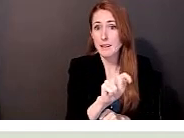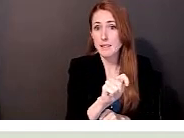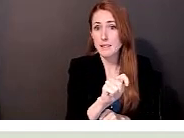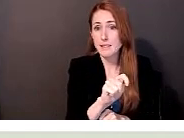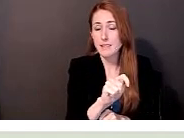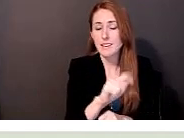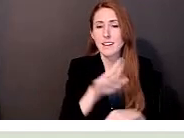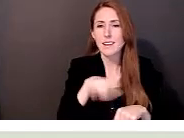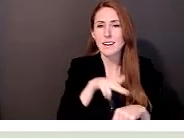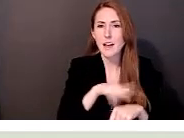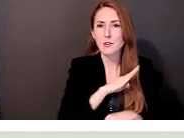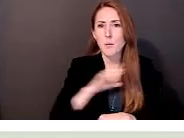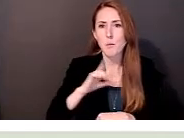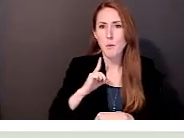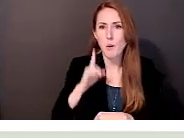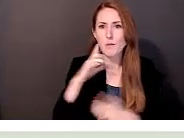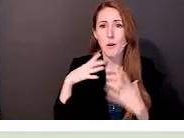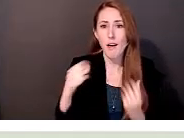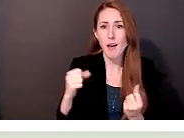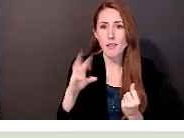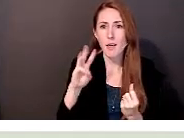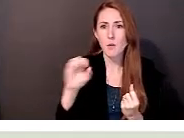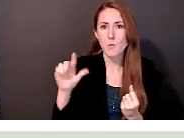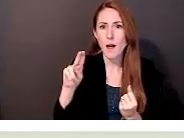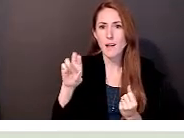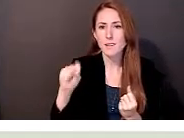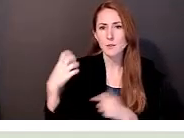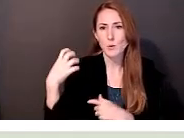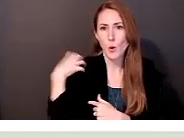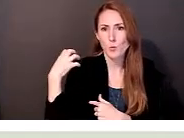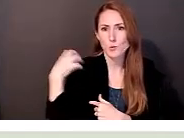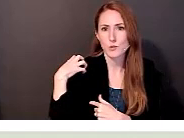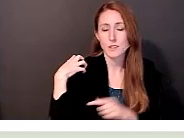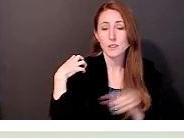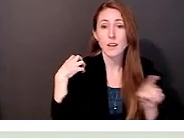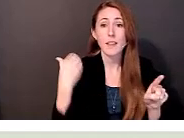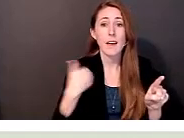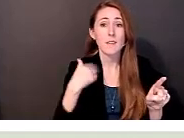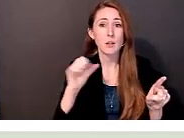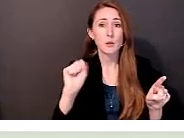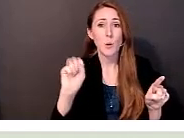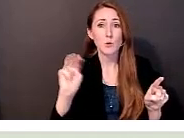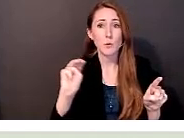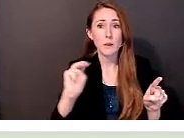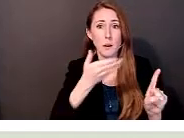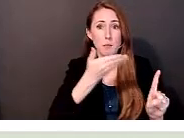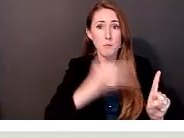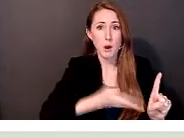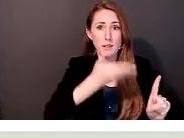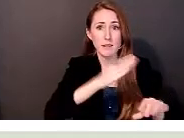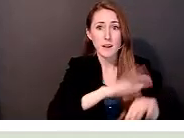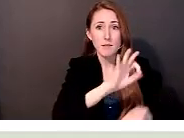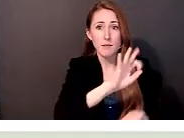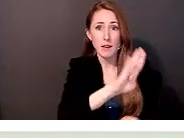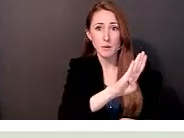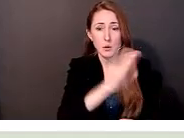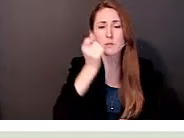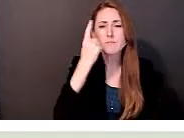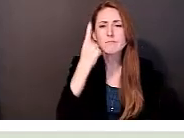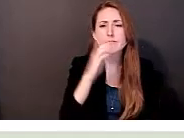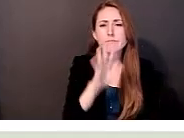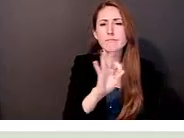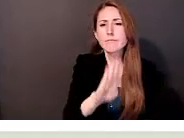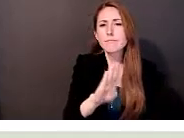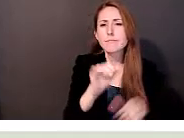Coaching. This organization has a social media presence on Facebook. And although Facebook, their Facebook posts are generally about